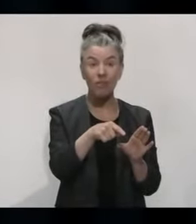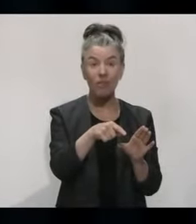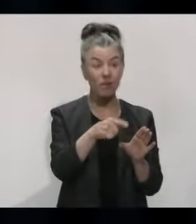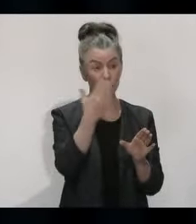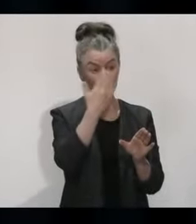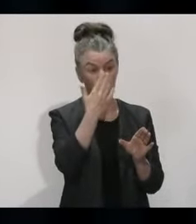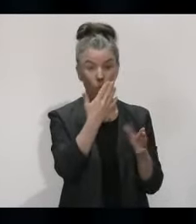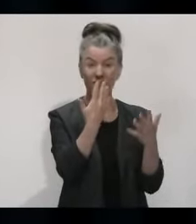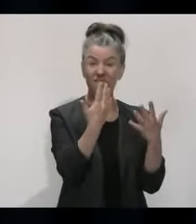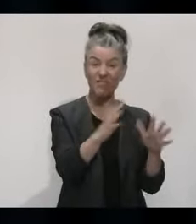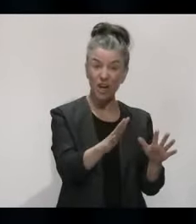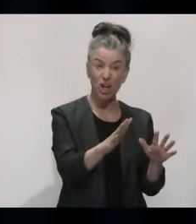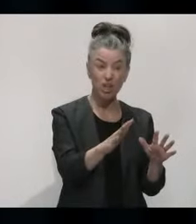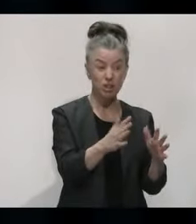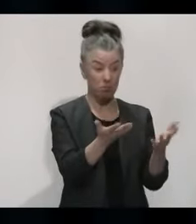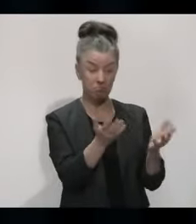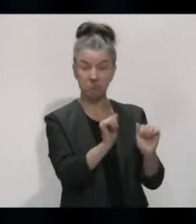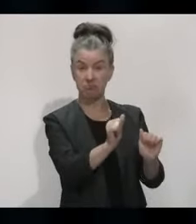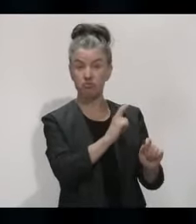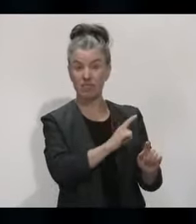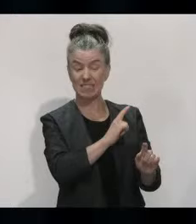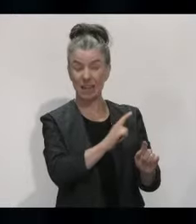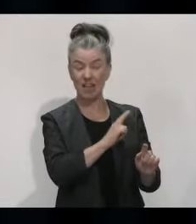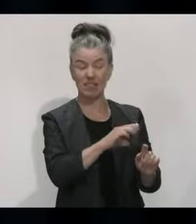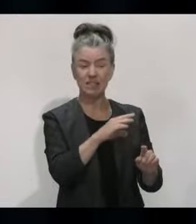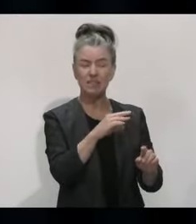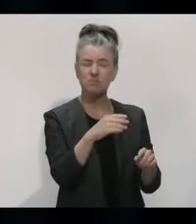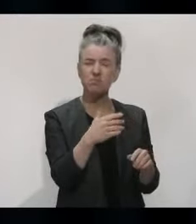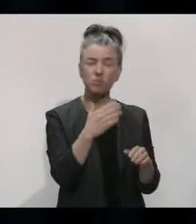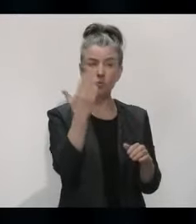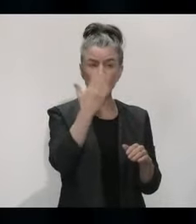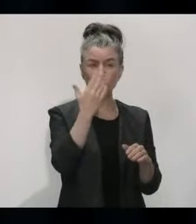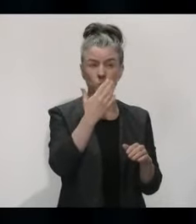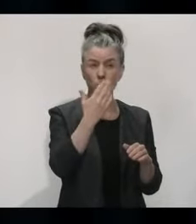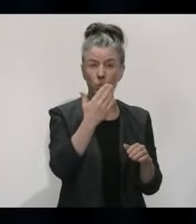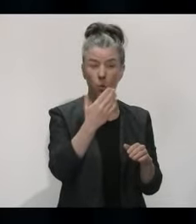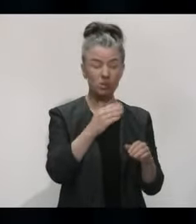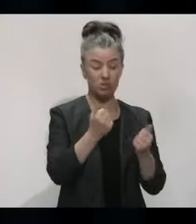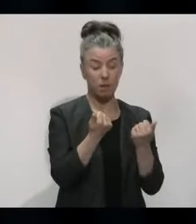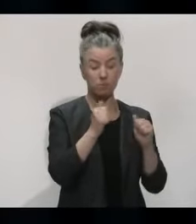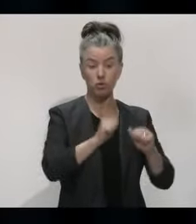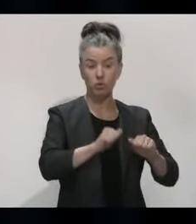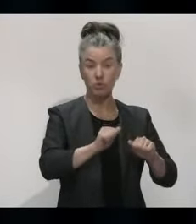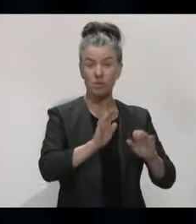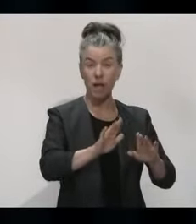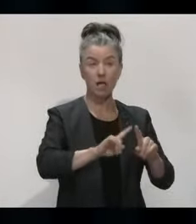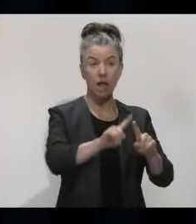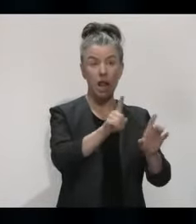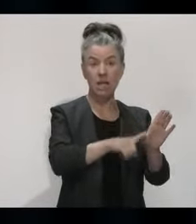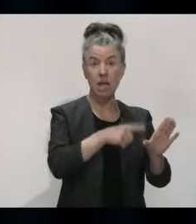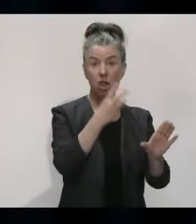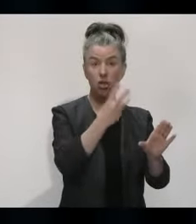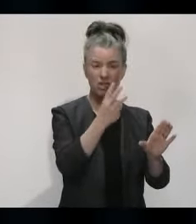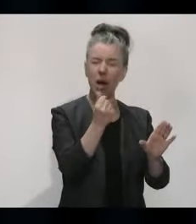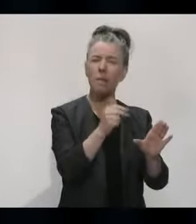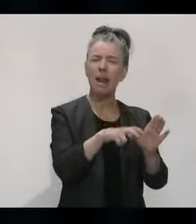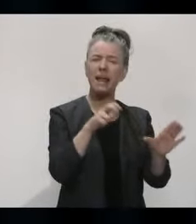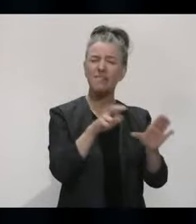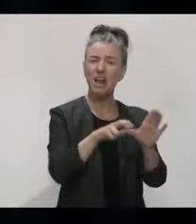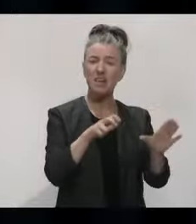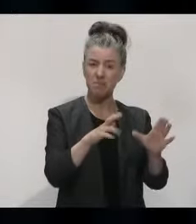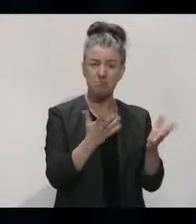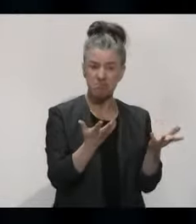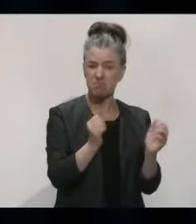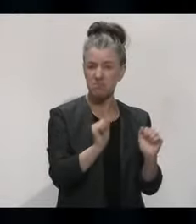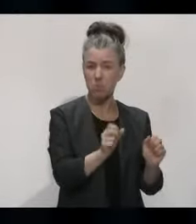on from school, for whatever reason, some of them, you know, not all kids stay to the end of year 13 and finish the NCEA Level 3. That's always